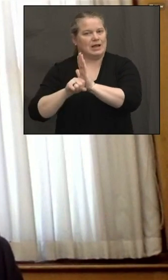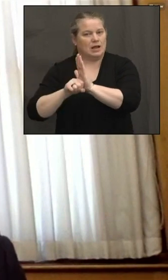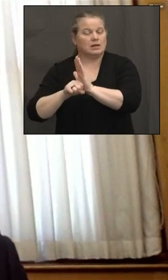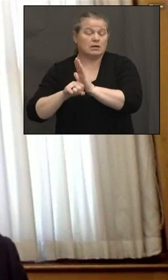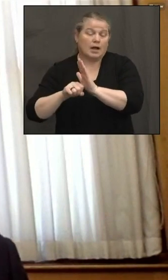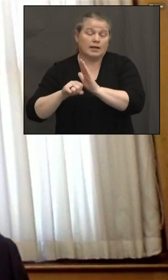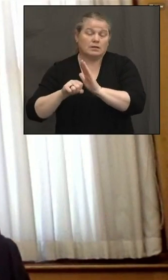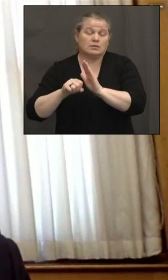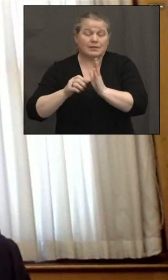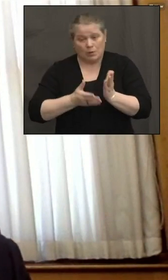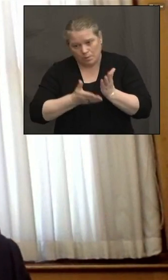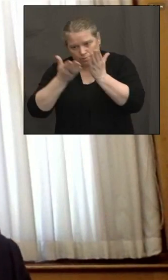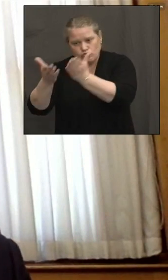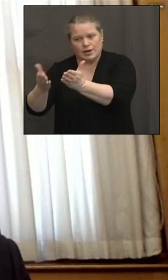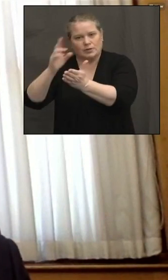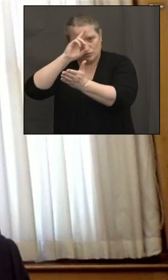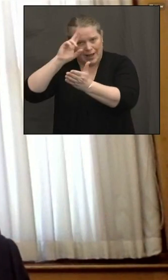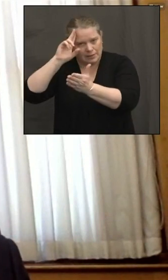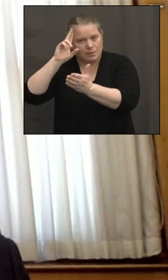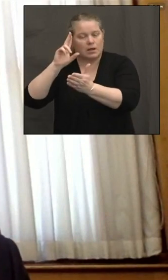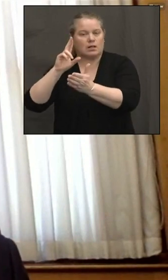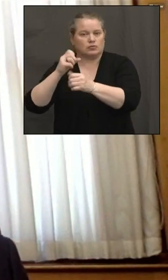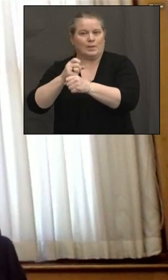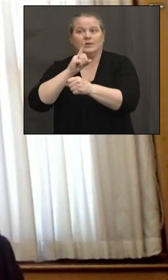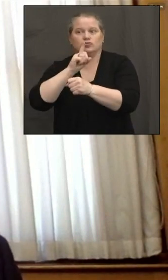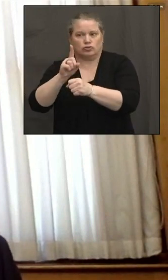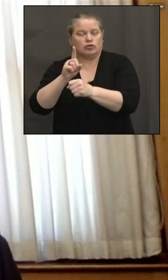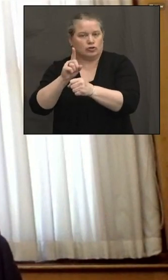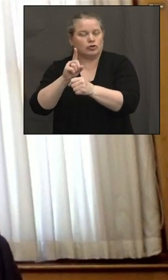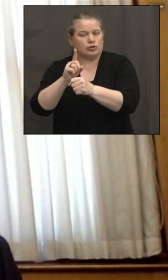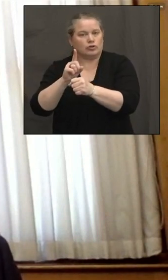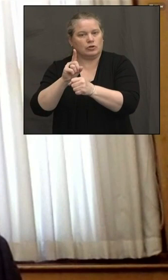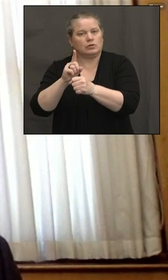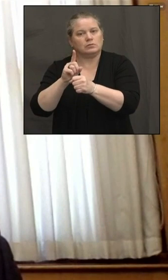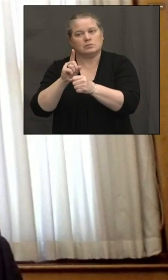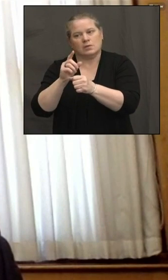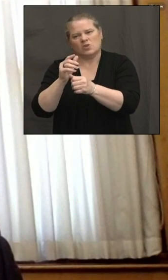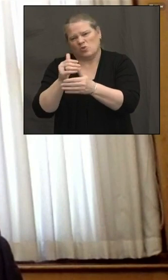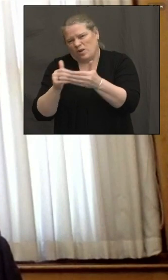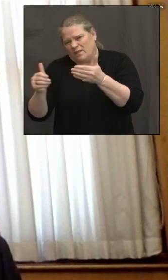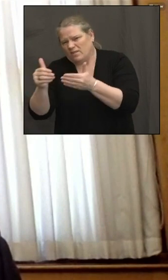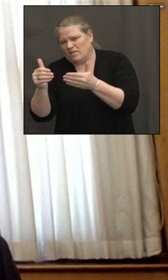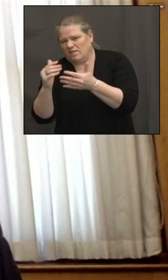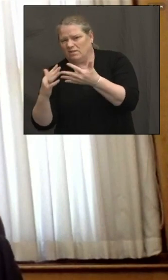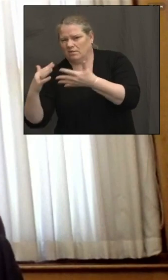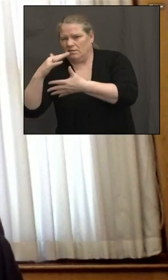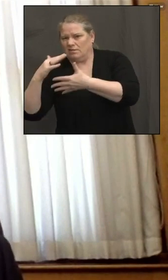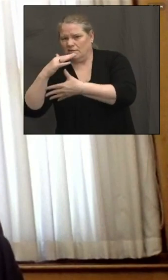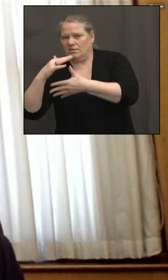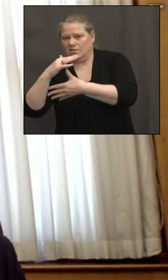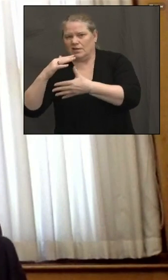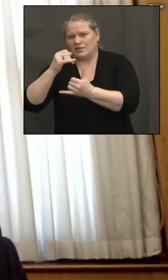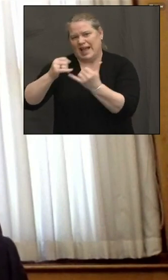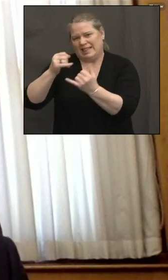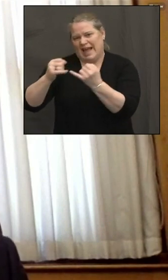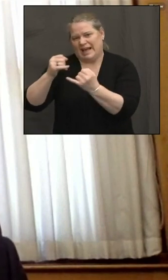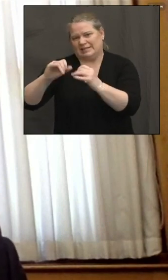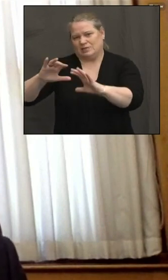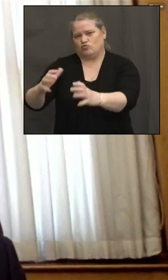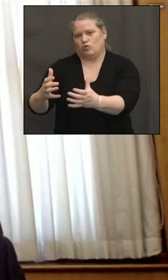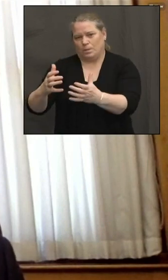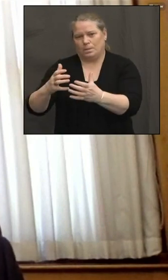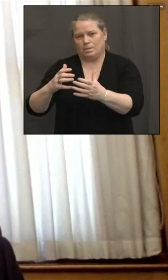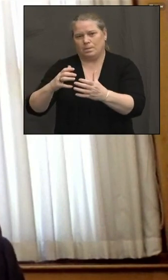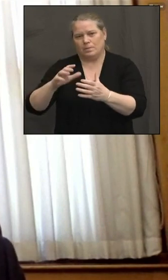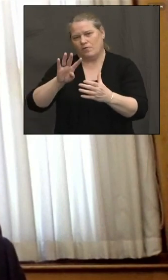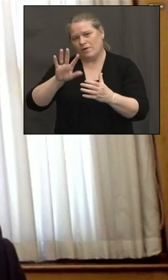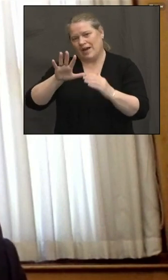uh, brought in and, and, you know, ensure that they're kind of towards the front of that, that last phase, people who are under 45 with have one of those very severe